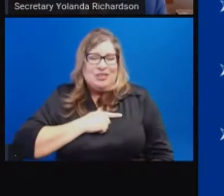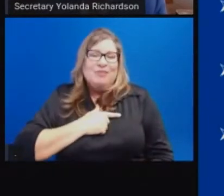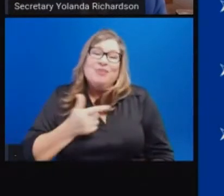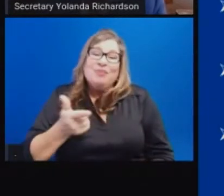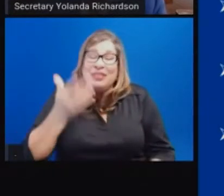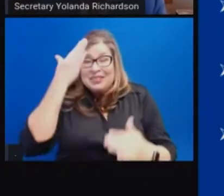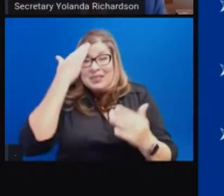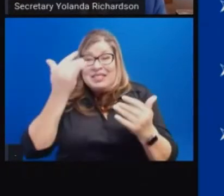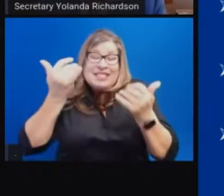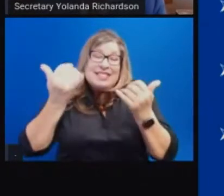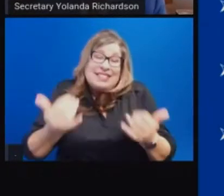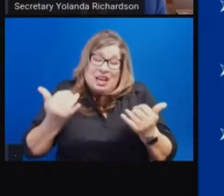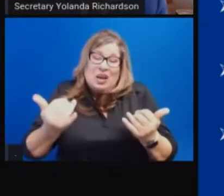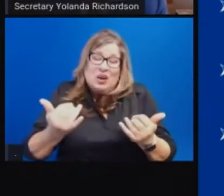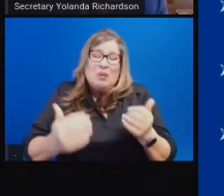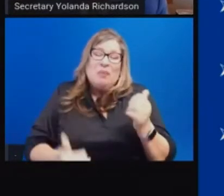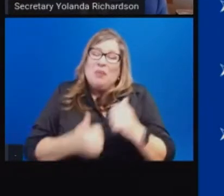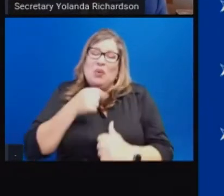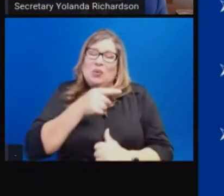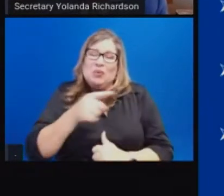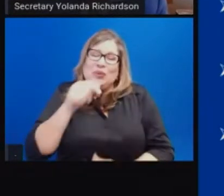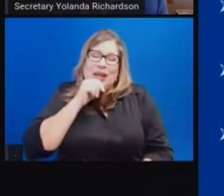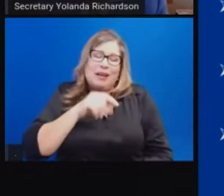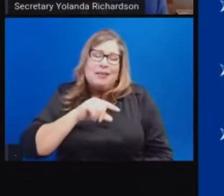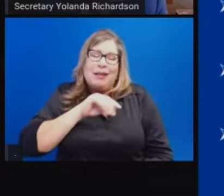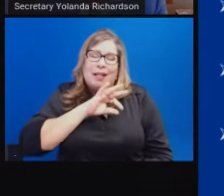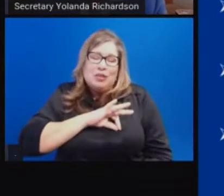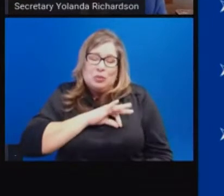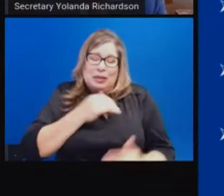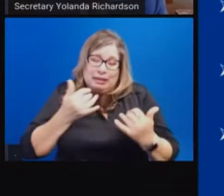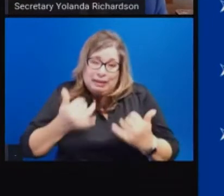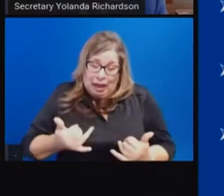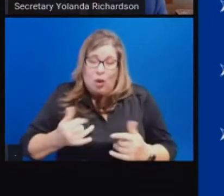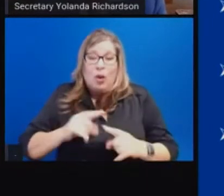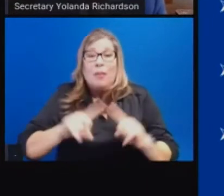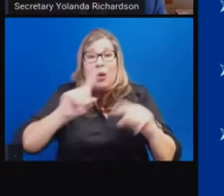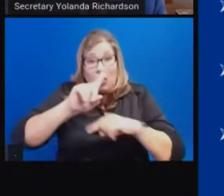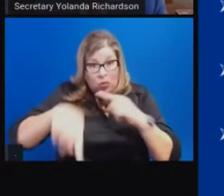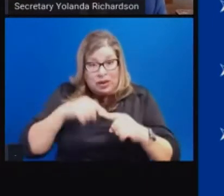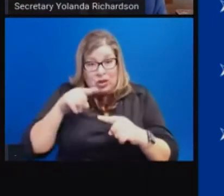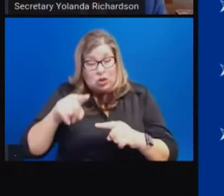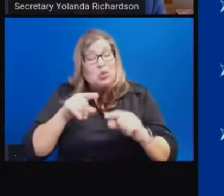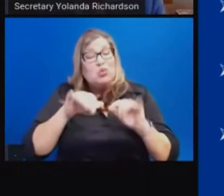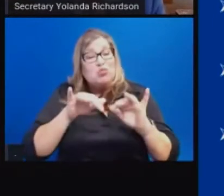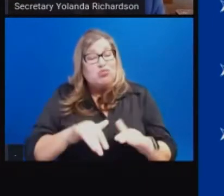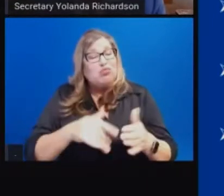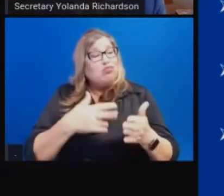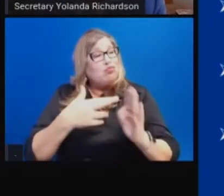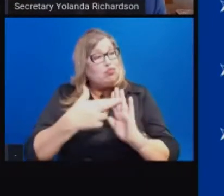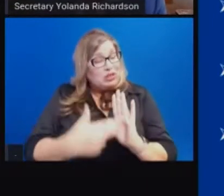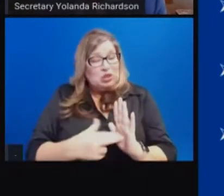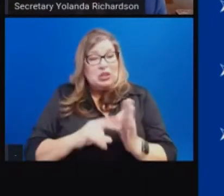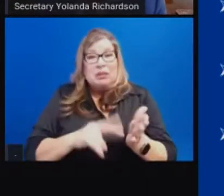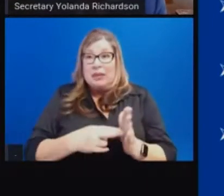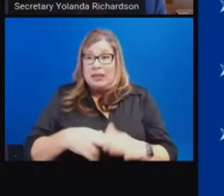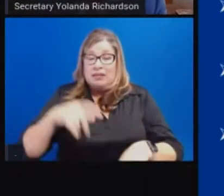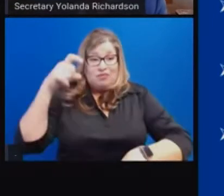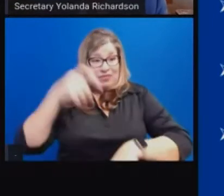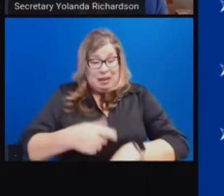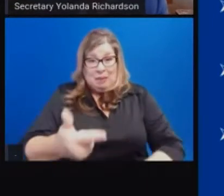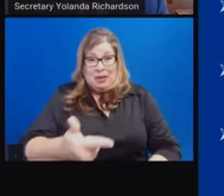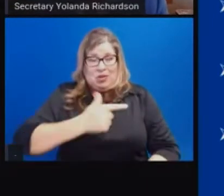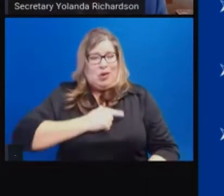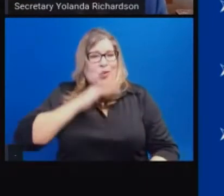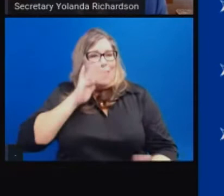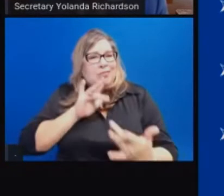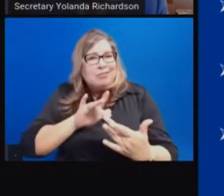you're going to see that you're not eligible. But it is an opportunity for when you are to get notified as soon as that is available. It's